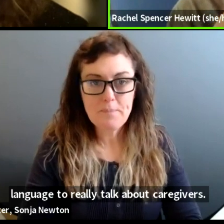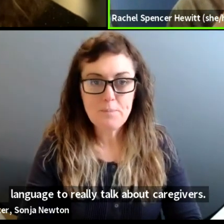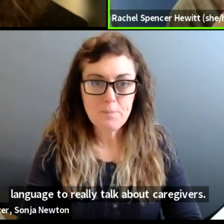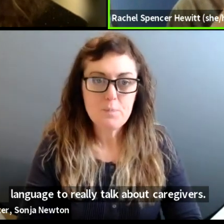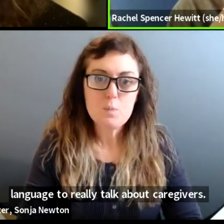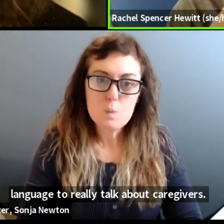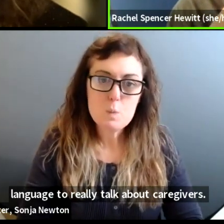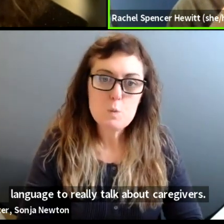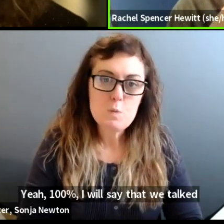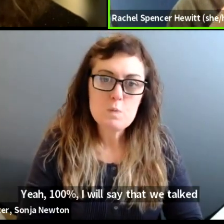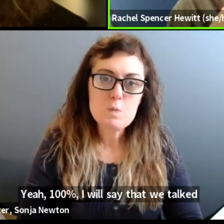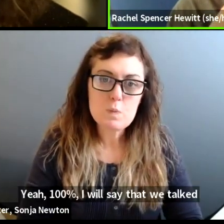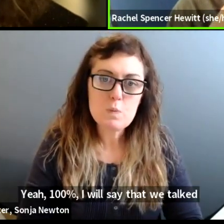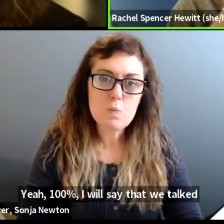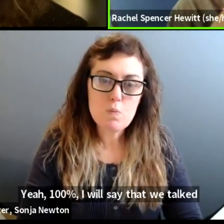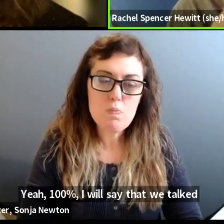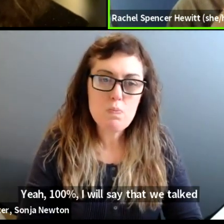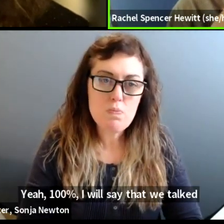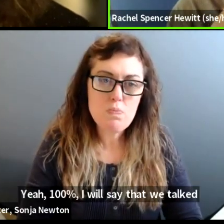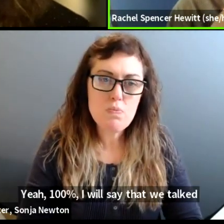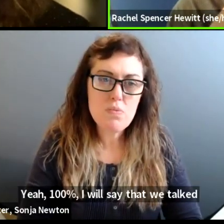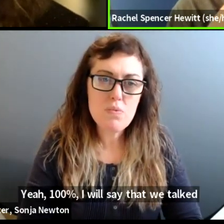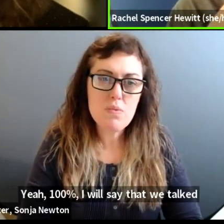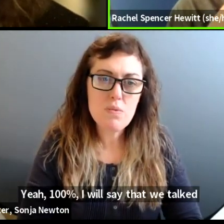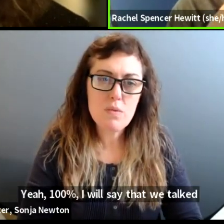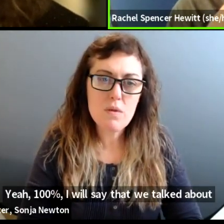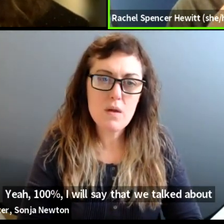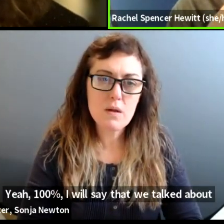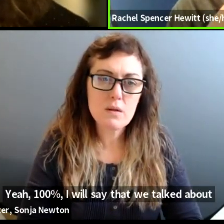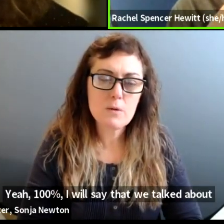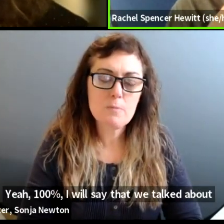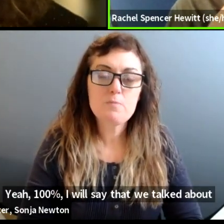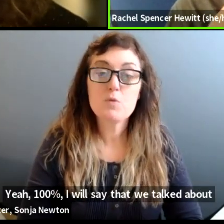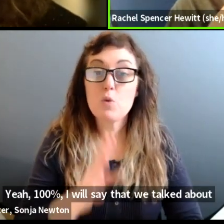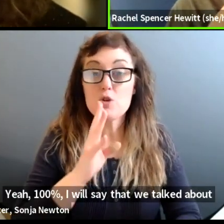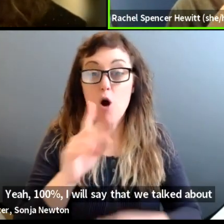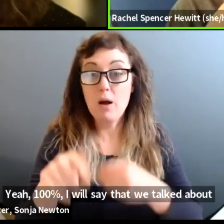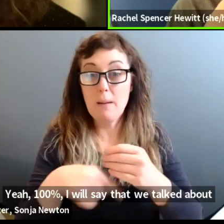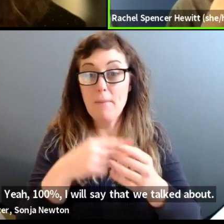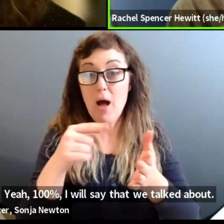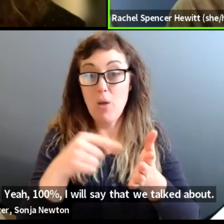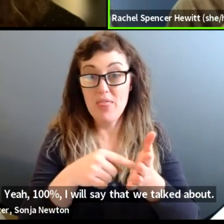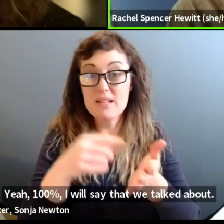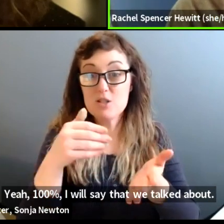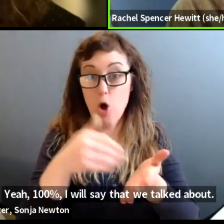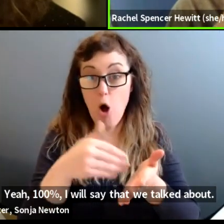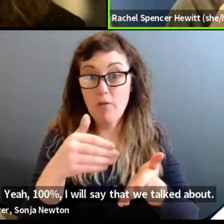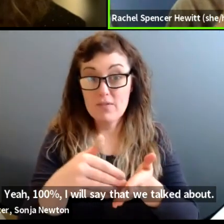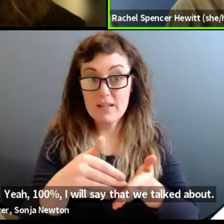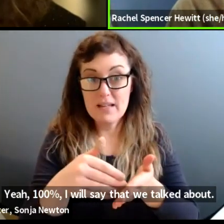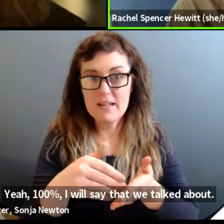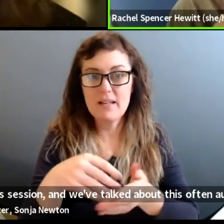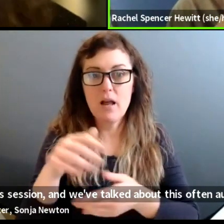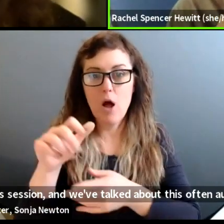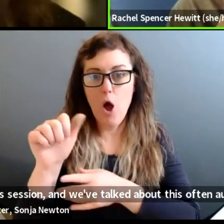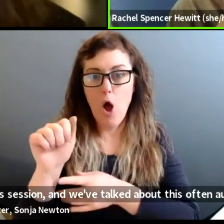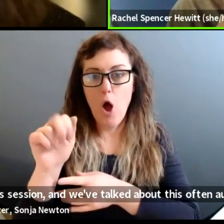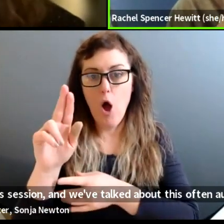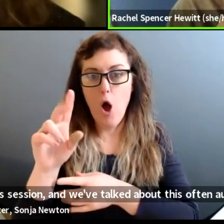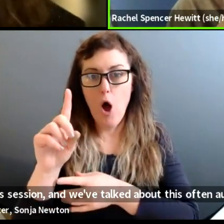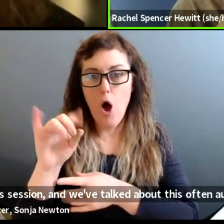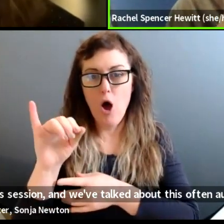we talked about, um, in the session and we've talked about this often, uh, audition childcare and callback childcare